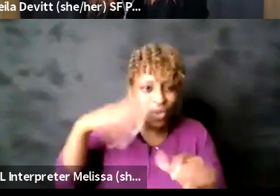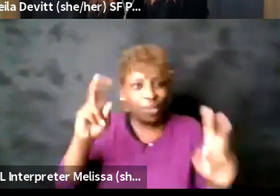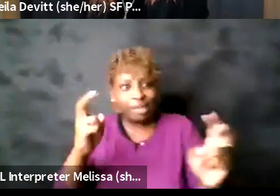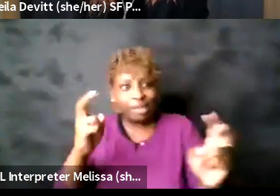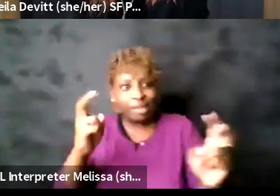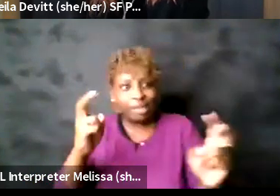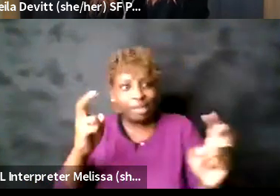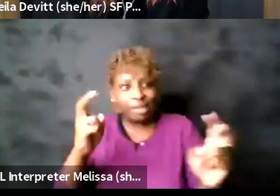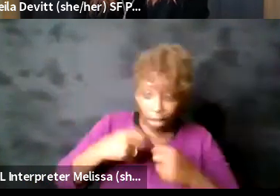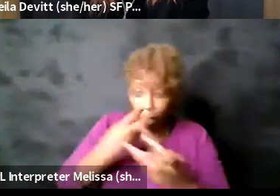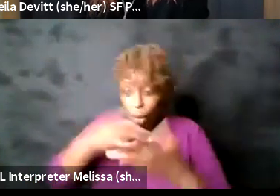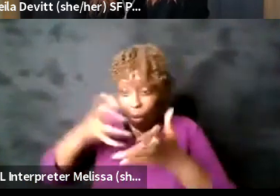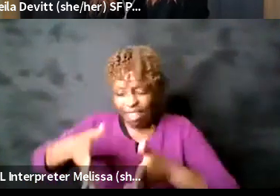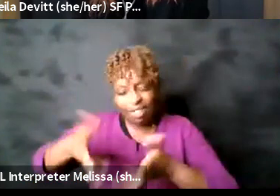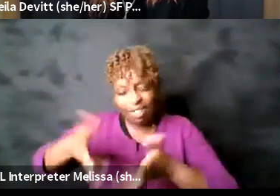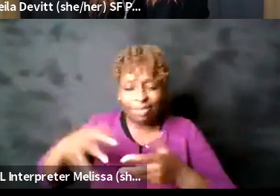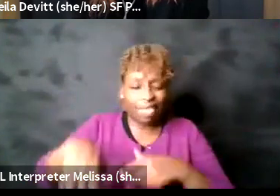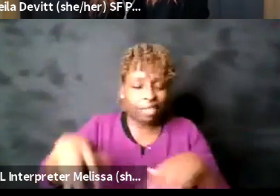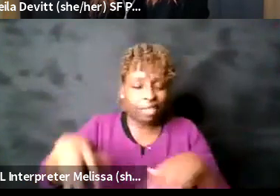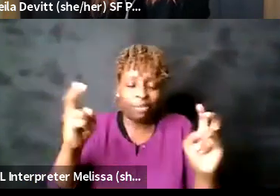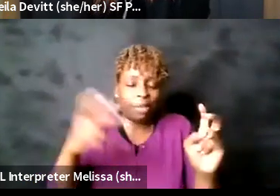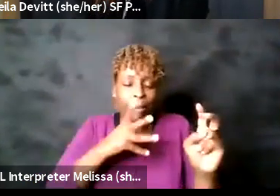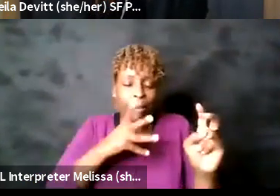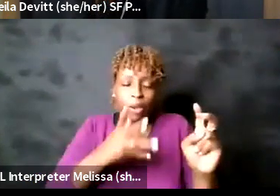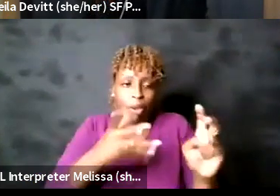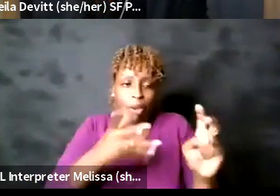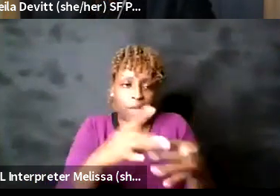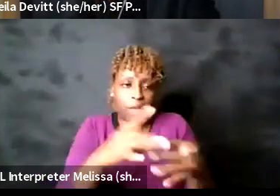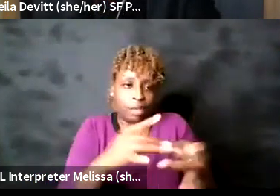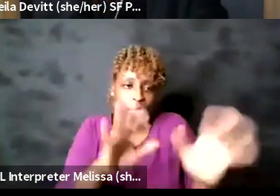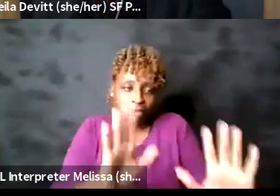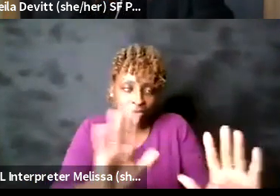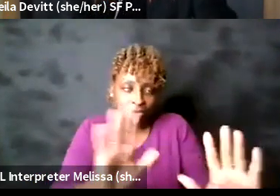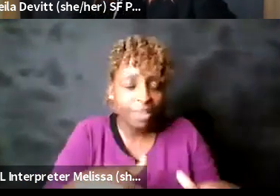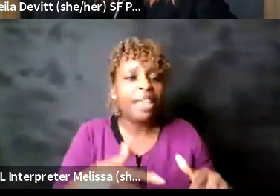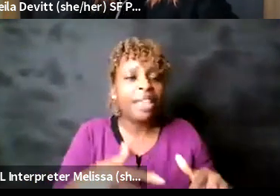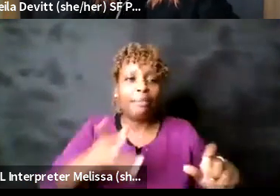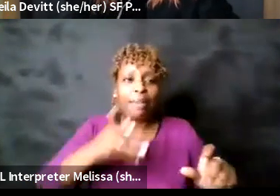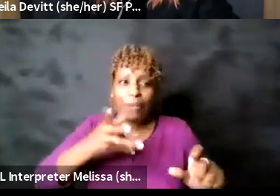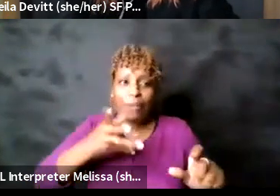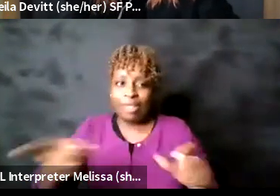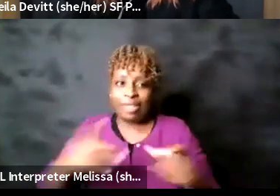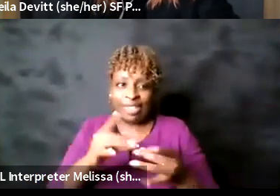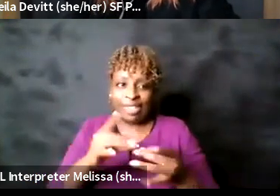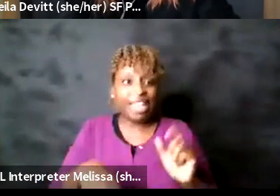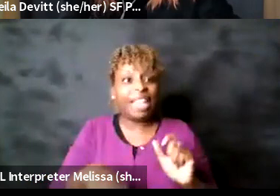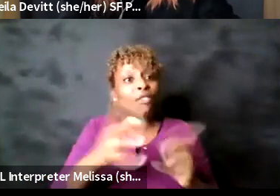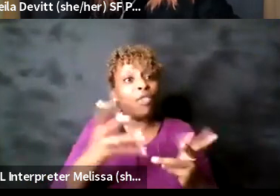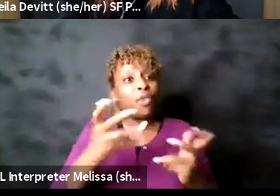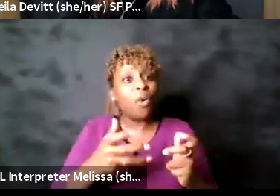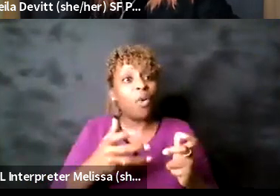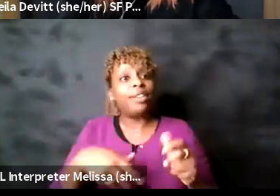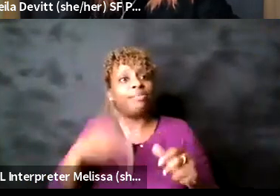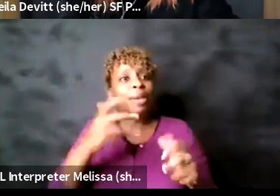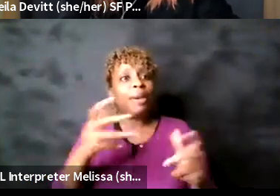um if you want to hear more terrible cliches i am having a workshop on cultural coordinating on sunday um where we will be talking